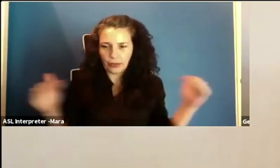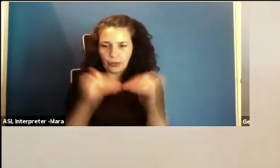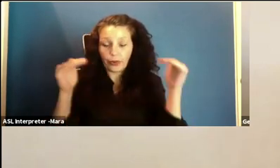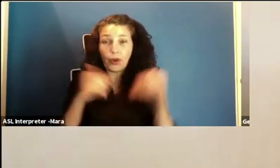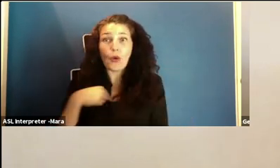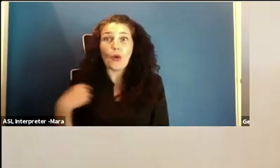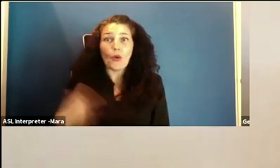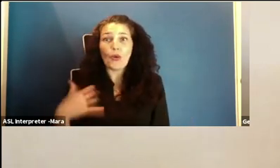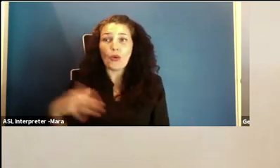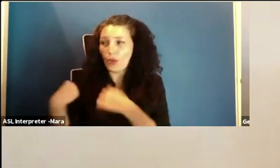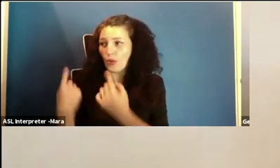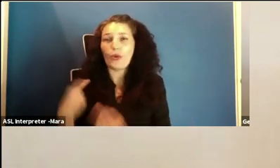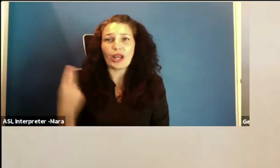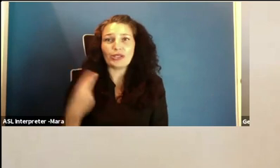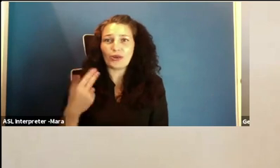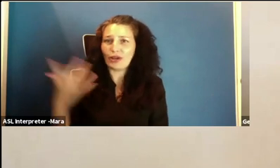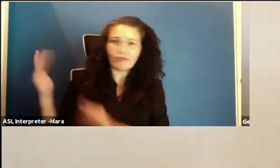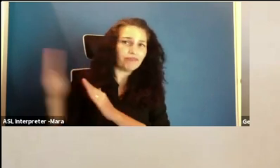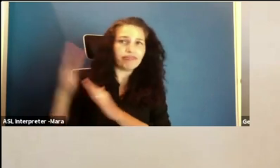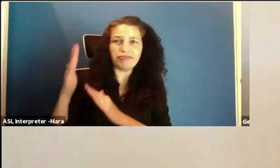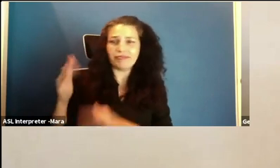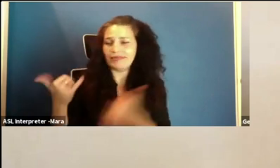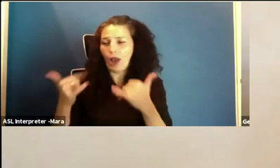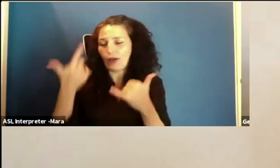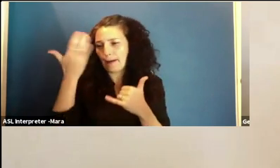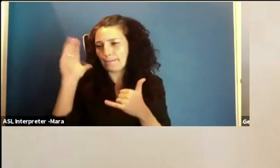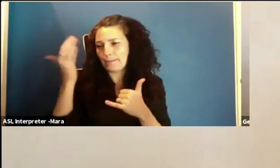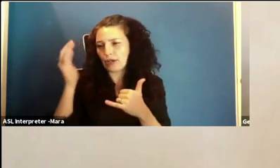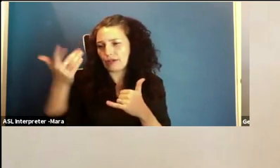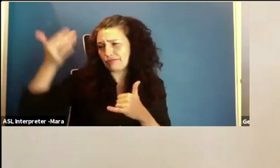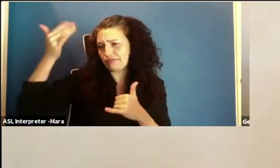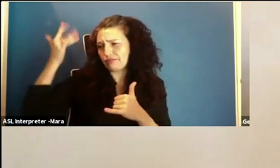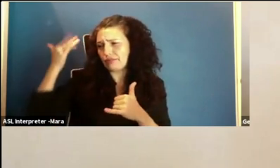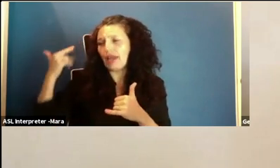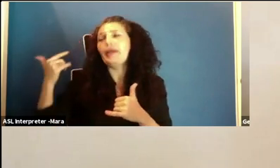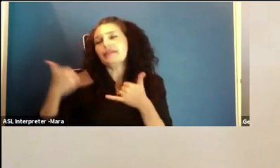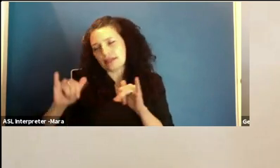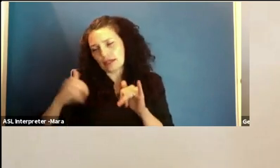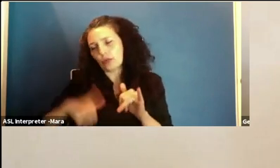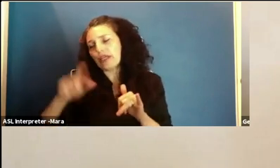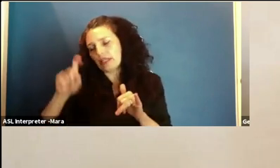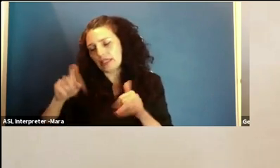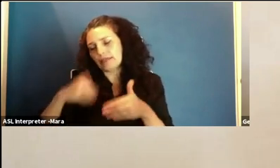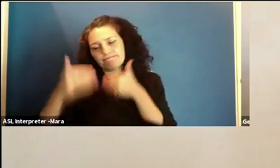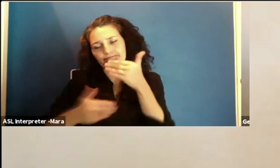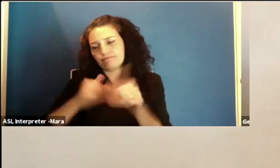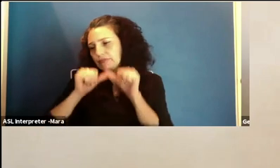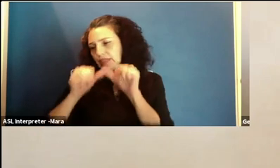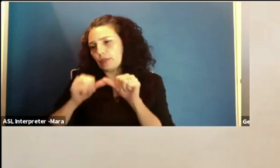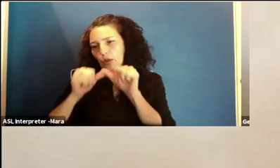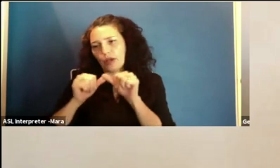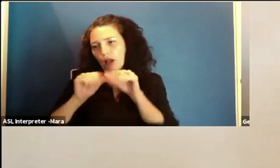profoundly different from the way it was when we started. We still have a lot of way to go in the world